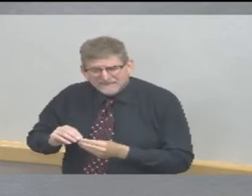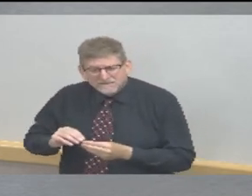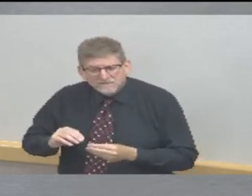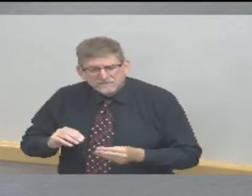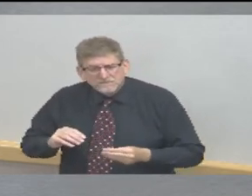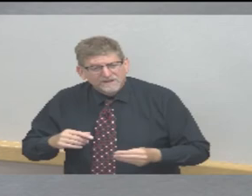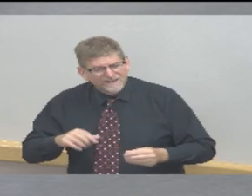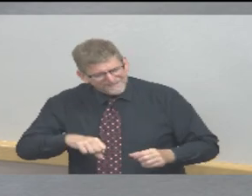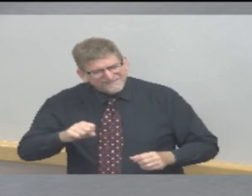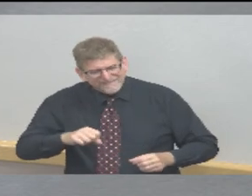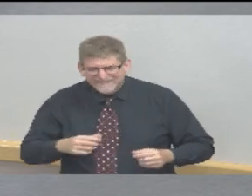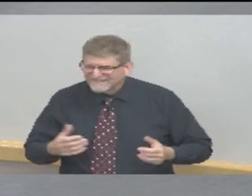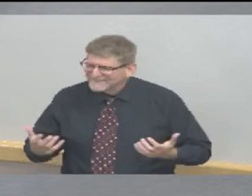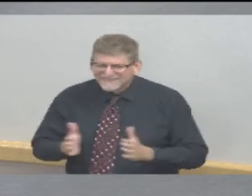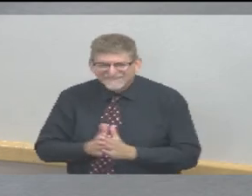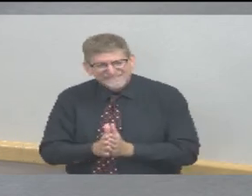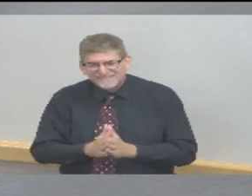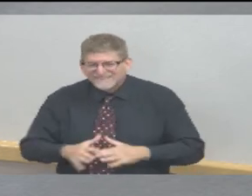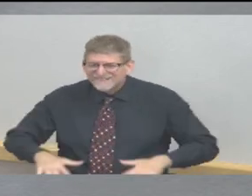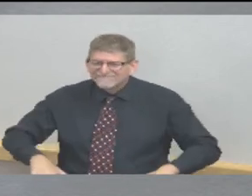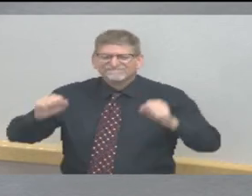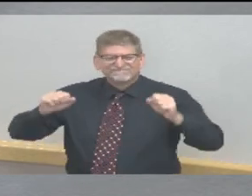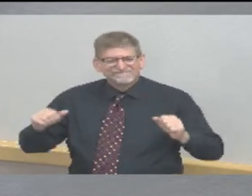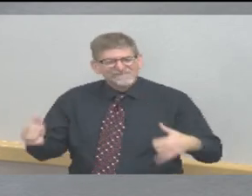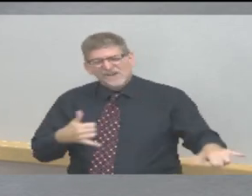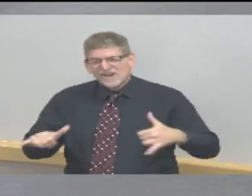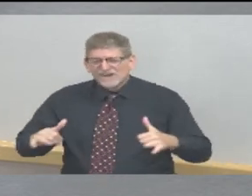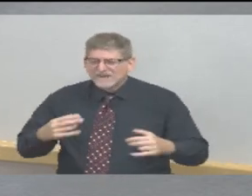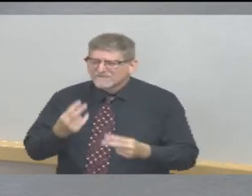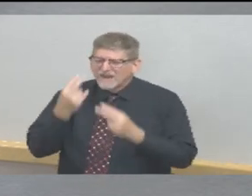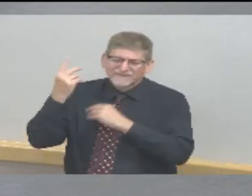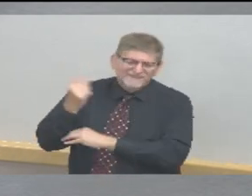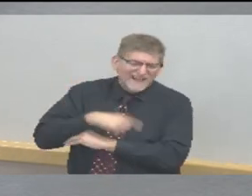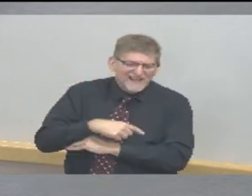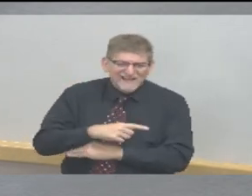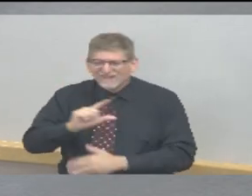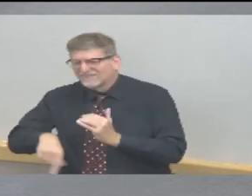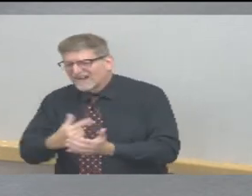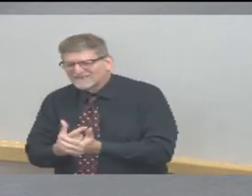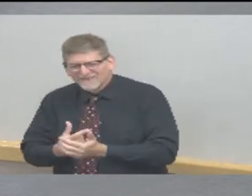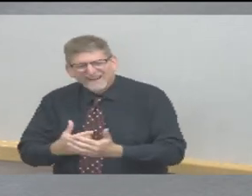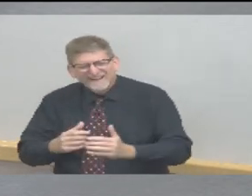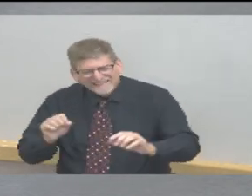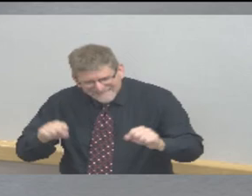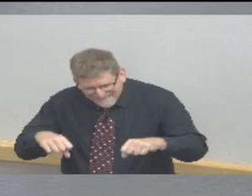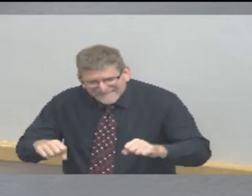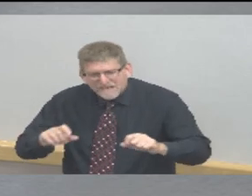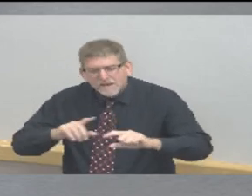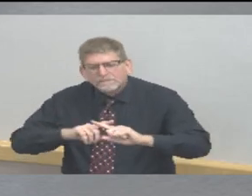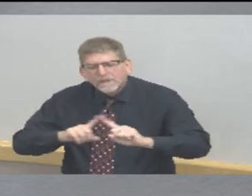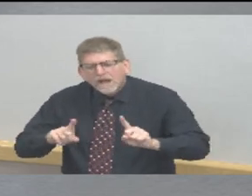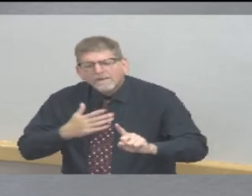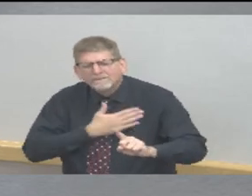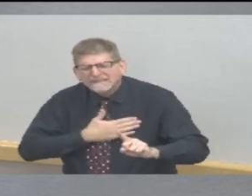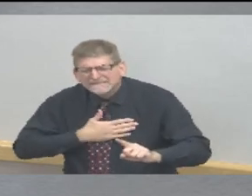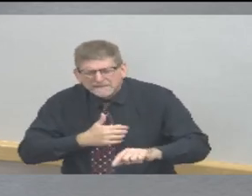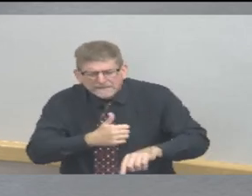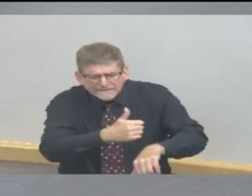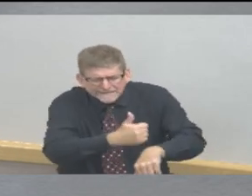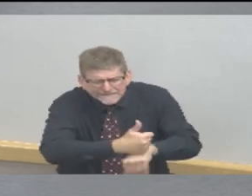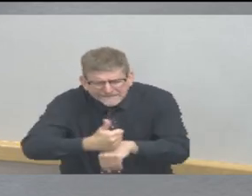Memorial Day or graduation celebration please have hand sanitizer available for your